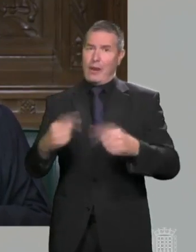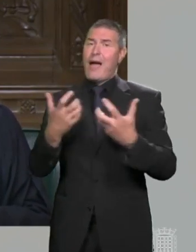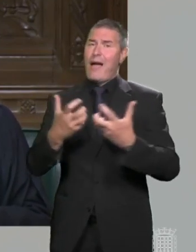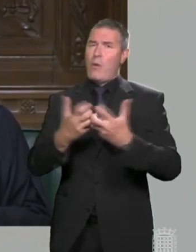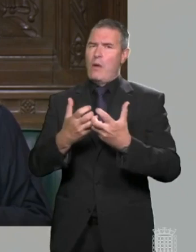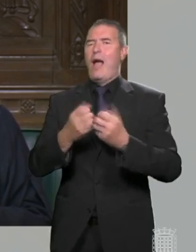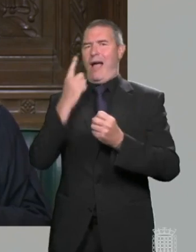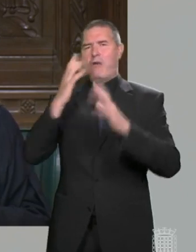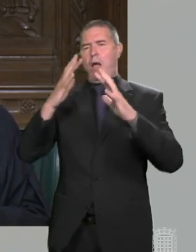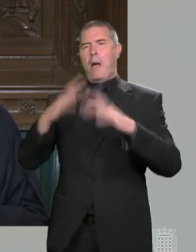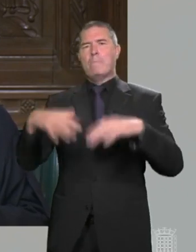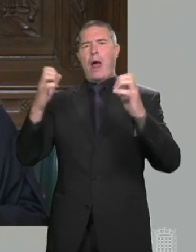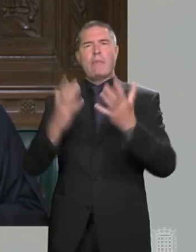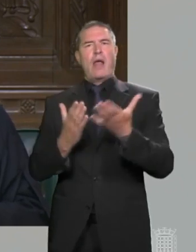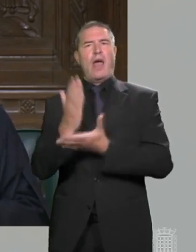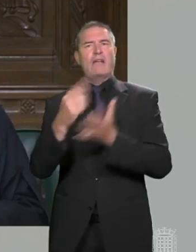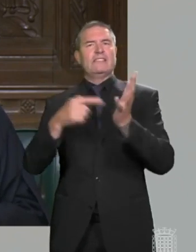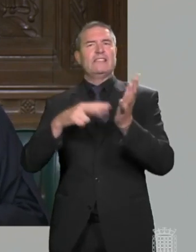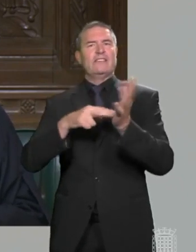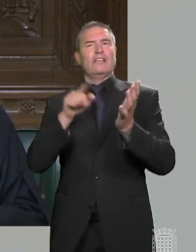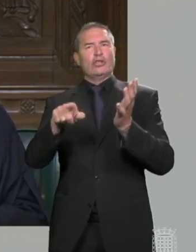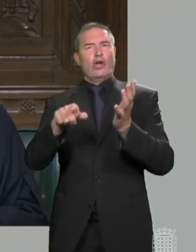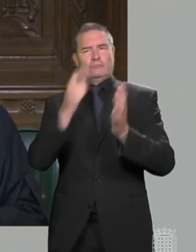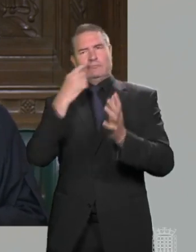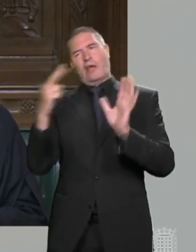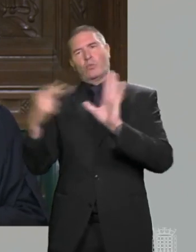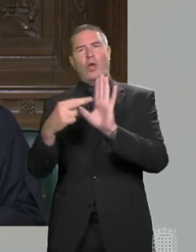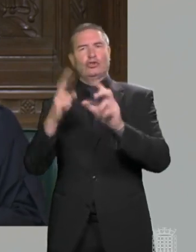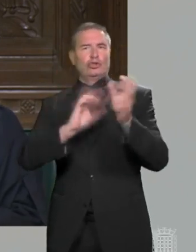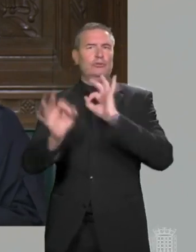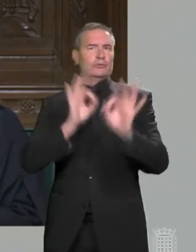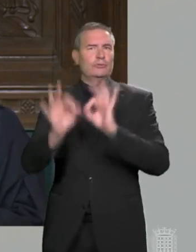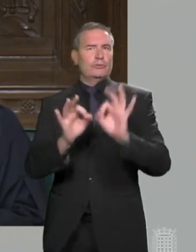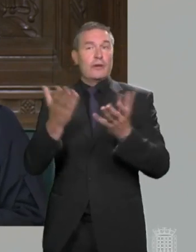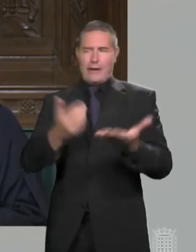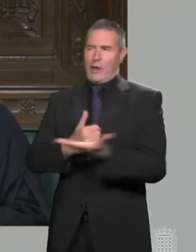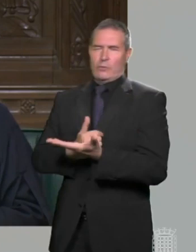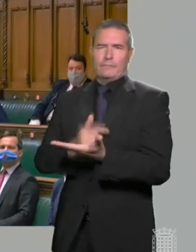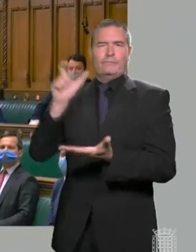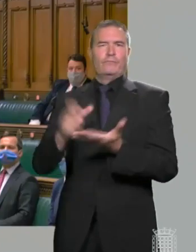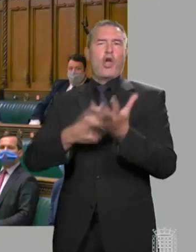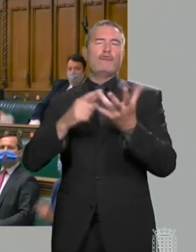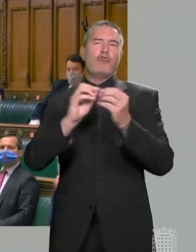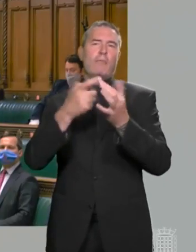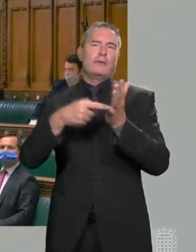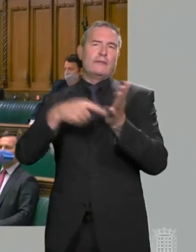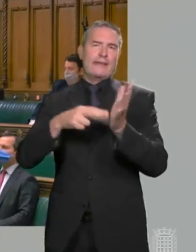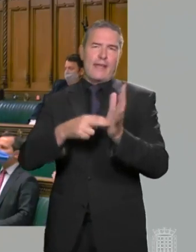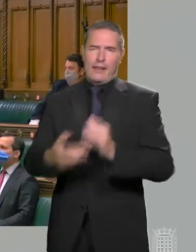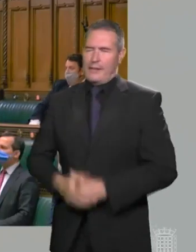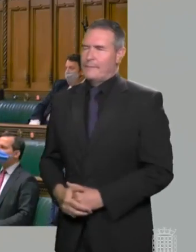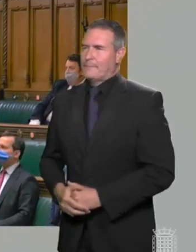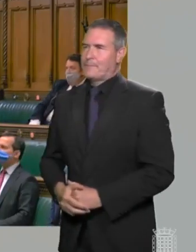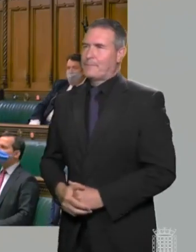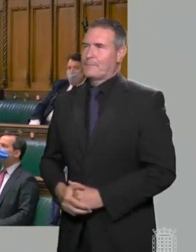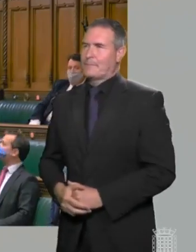ParliamentLive.tv. Shall we now start with Sir Robert Neill? Thank you